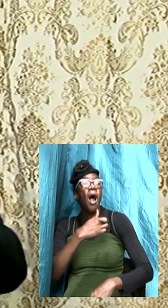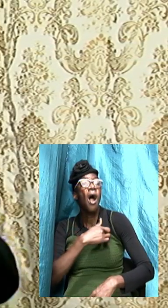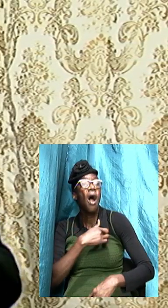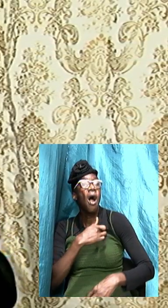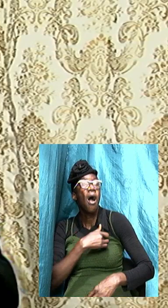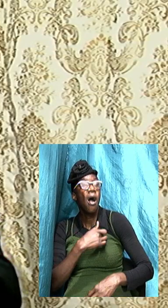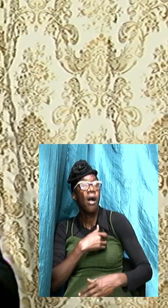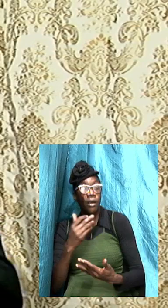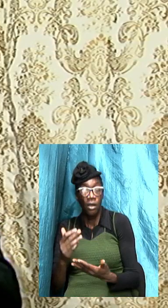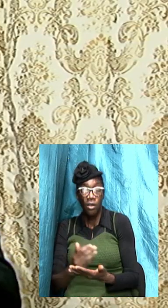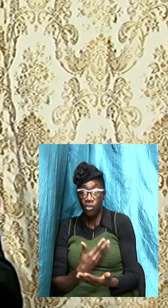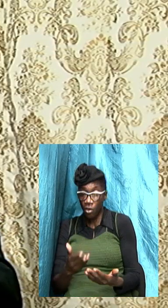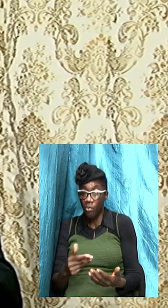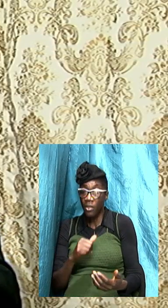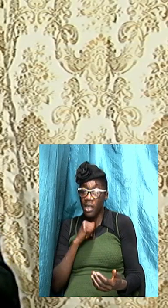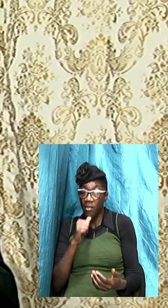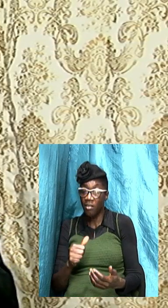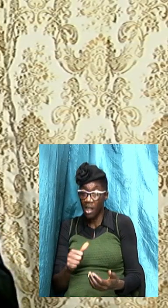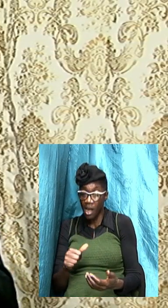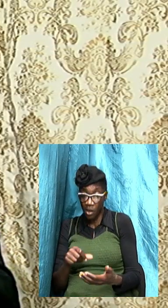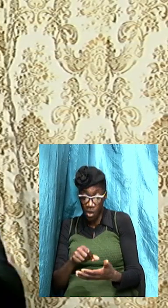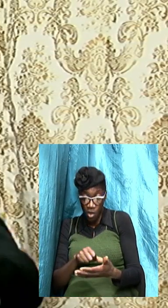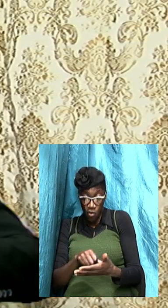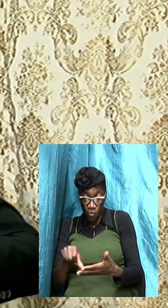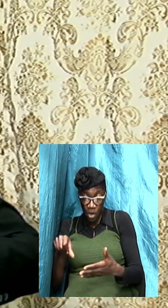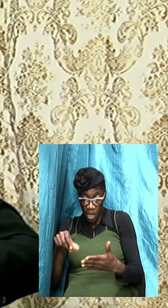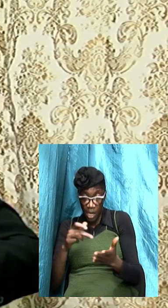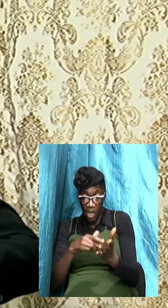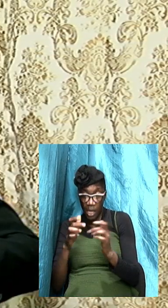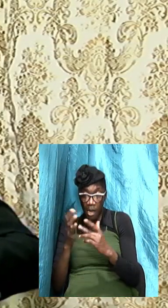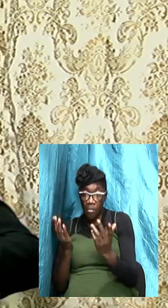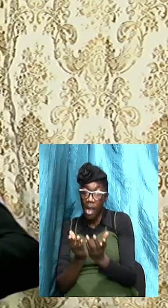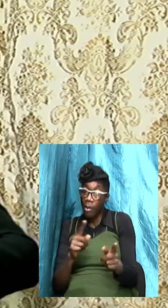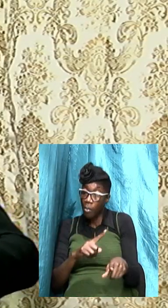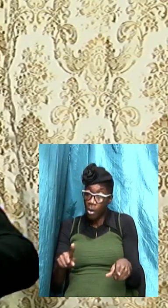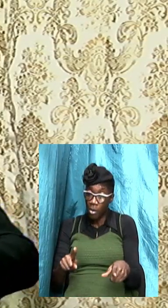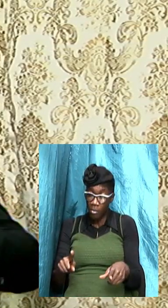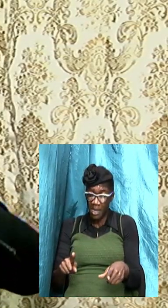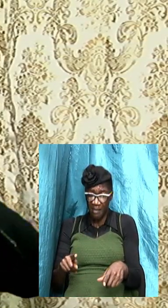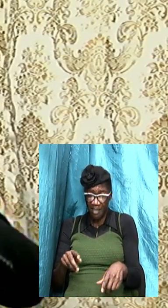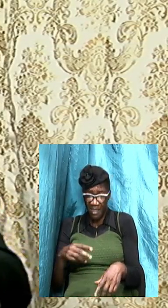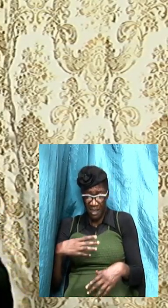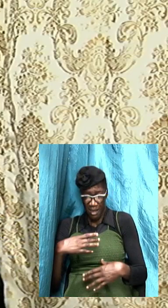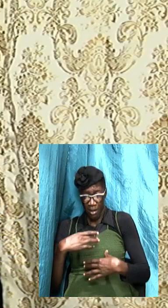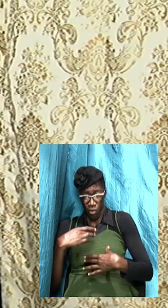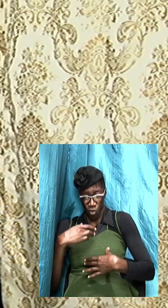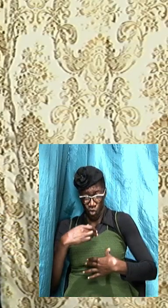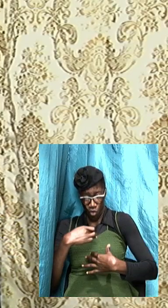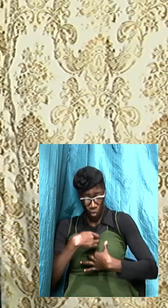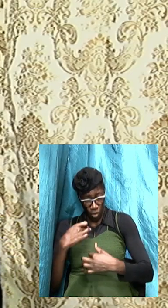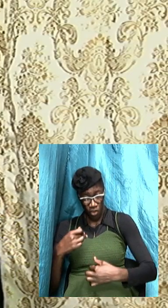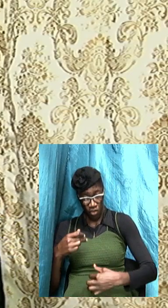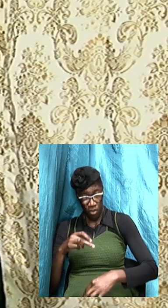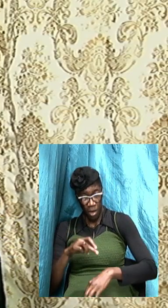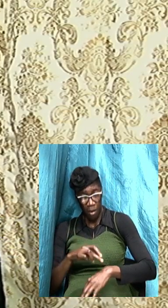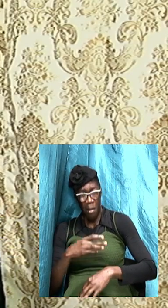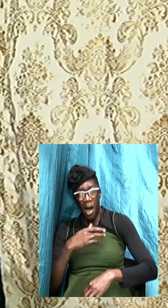so some things are not written in the Bible but guess what I am convicted about it and I'm not going to do it